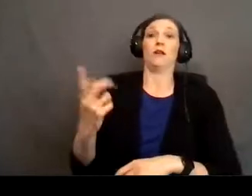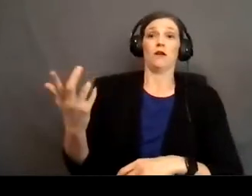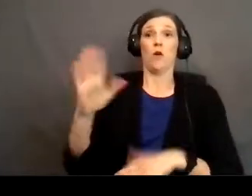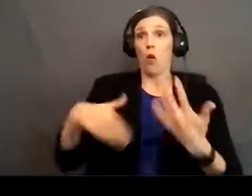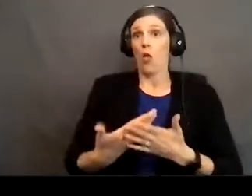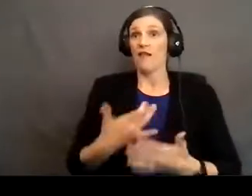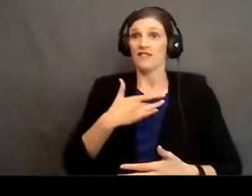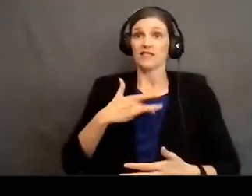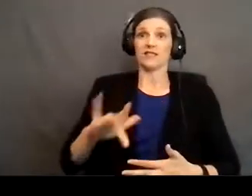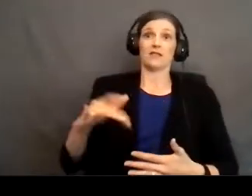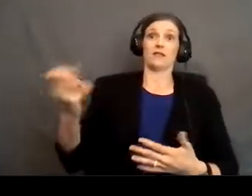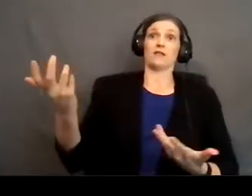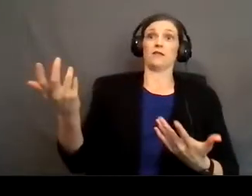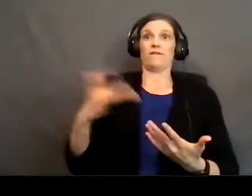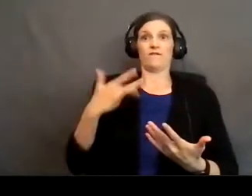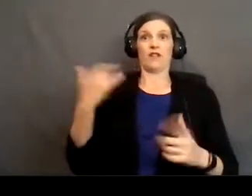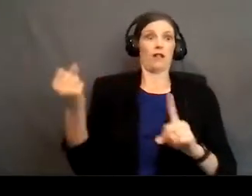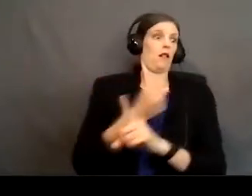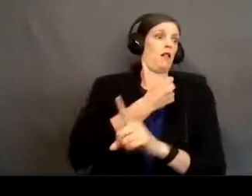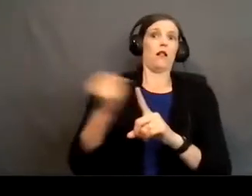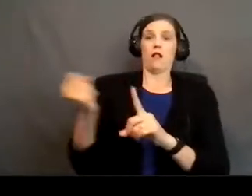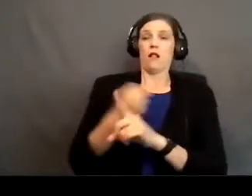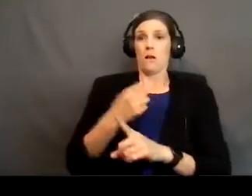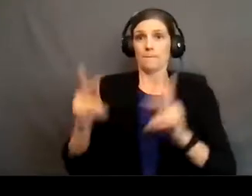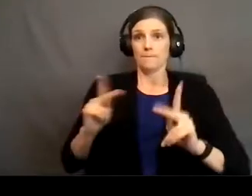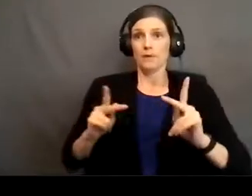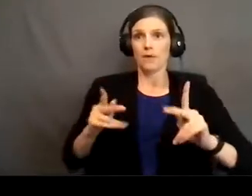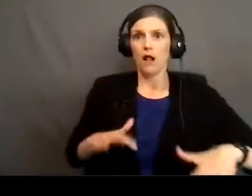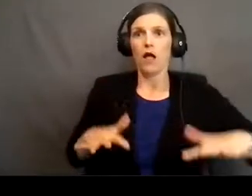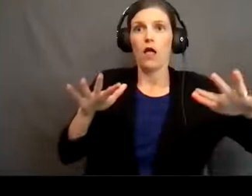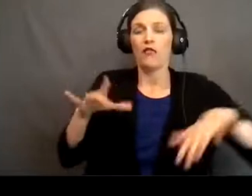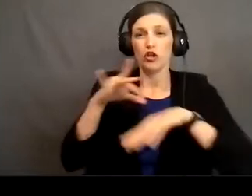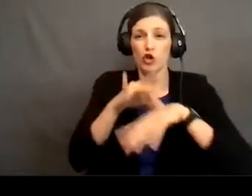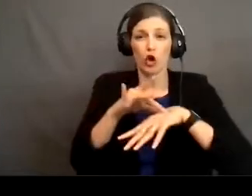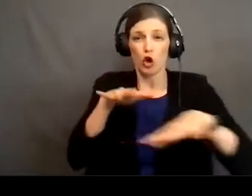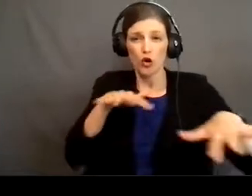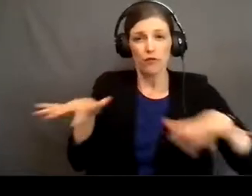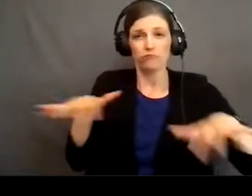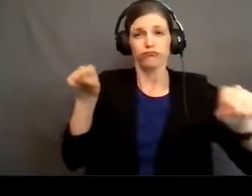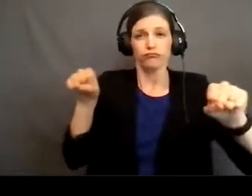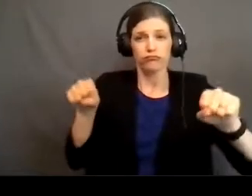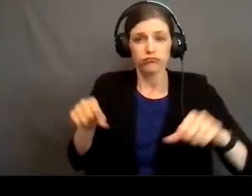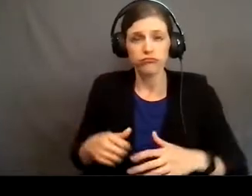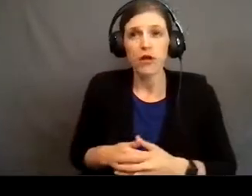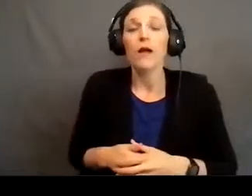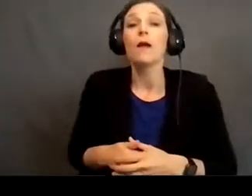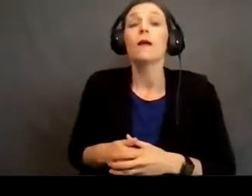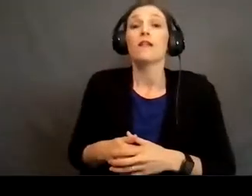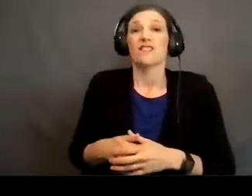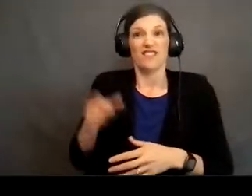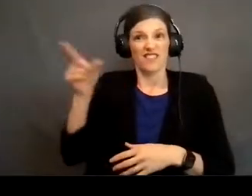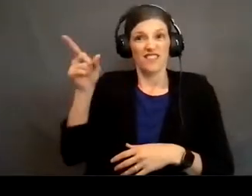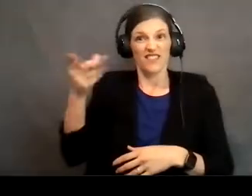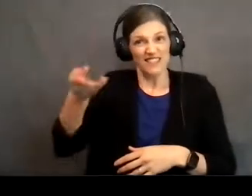of your senses. It says the people are trembling in fear. There's an earthquake as well going on. And this is the